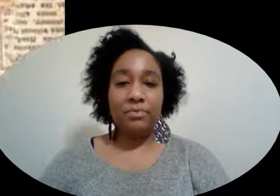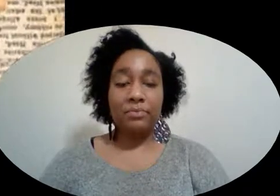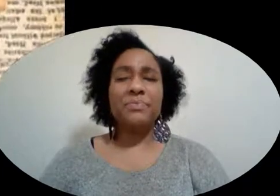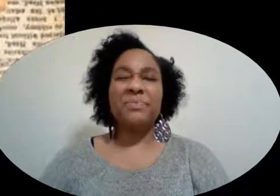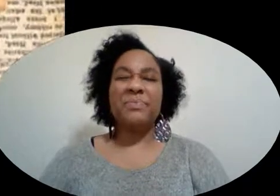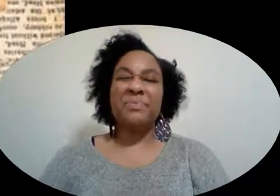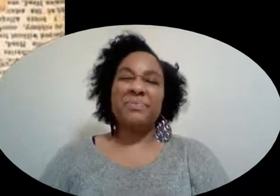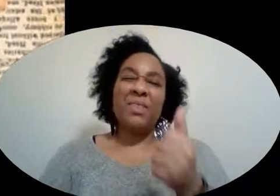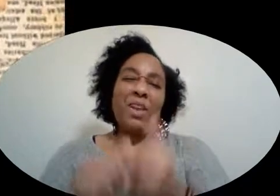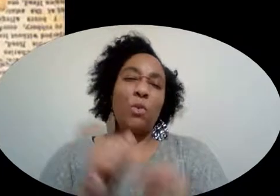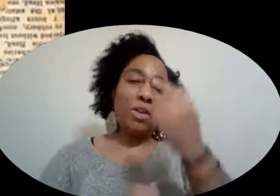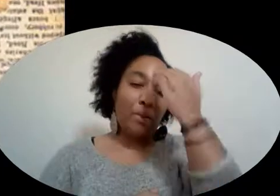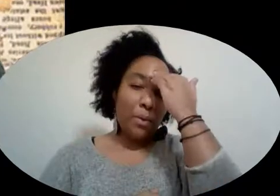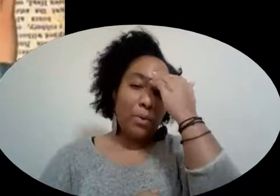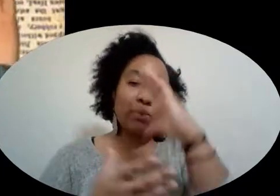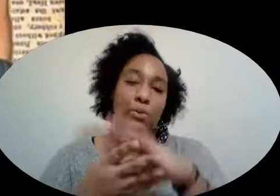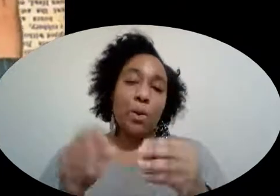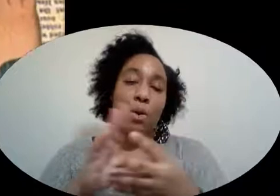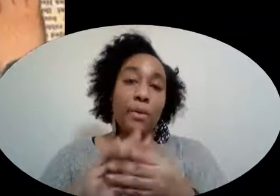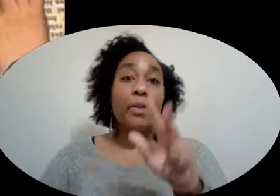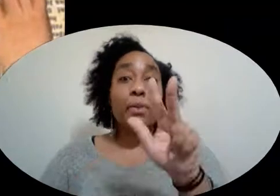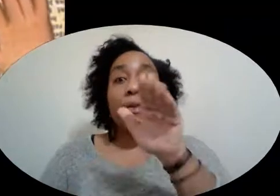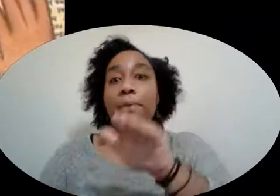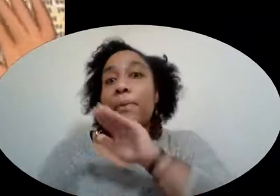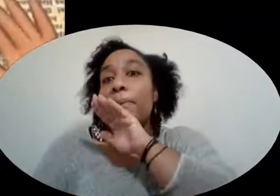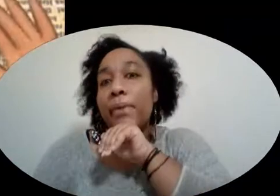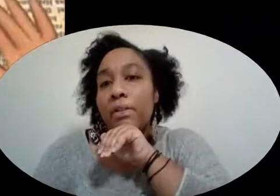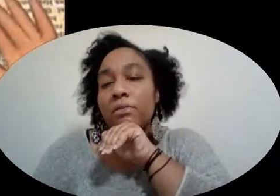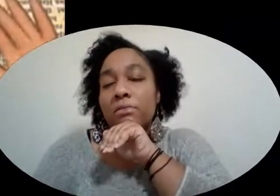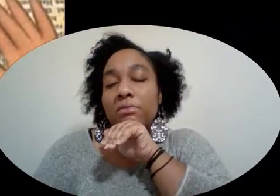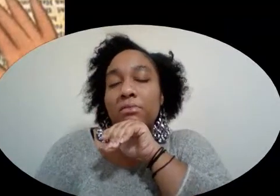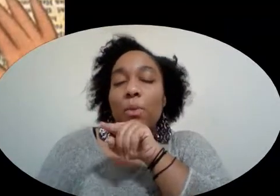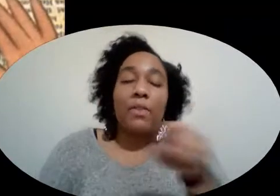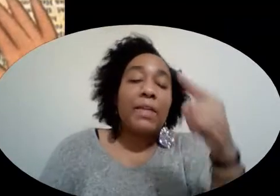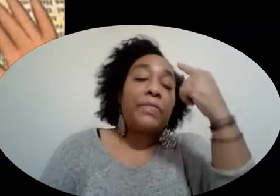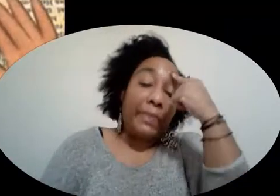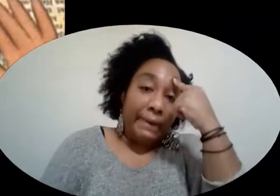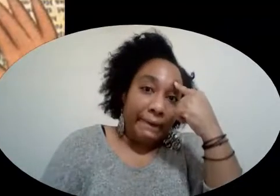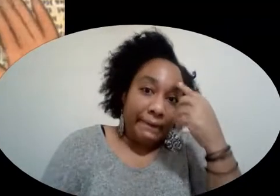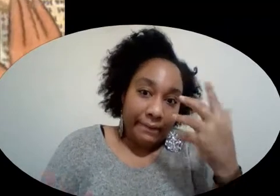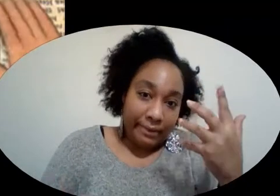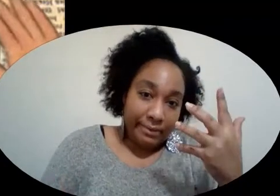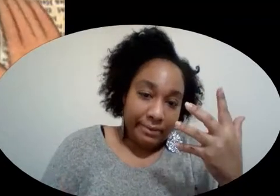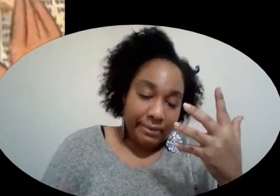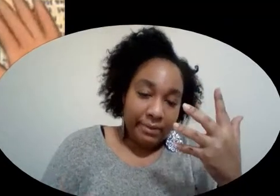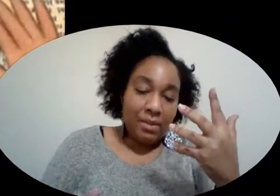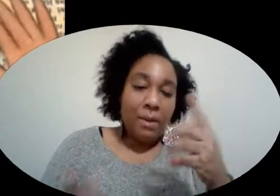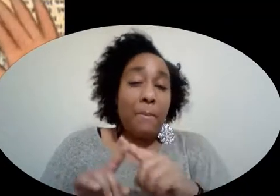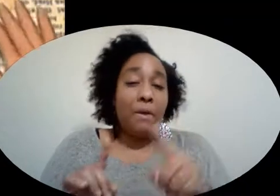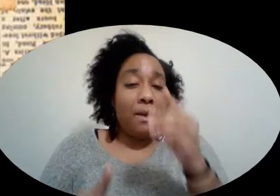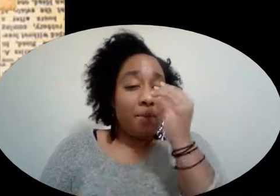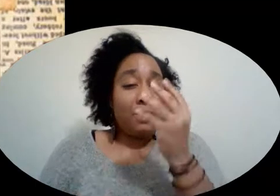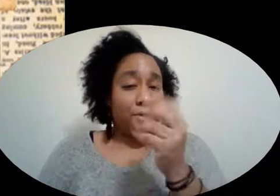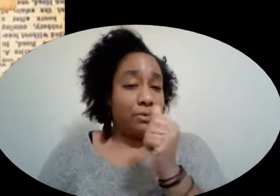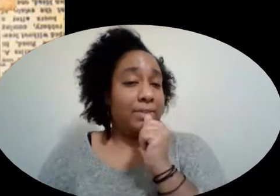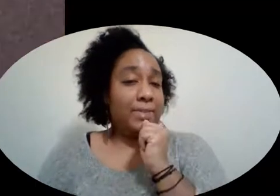Everybody knows the story of the three little pigs Or at least they think they do But I'll let you in on a